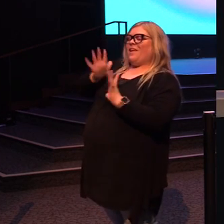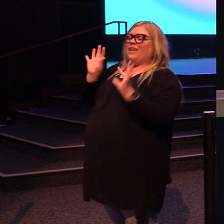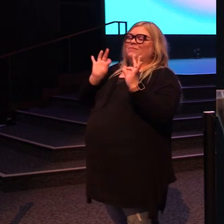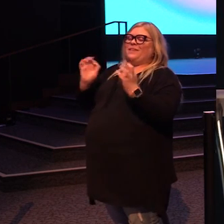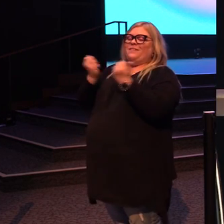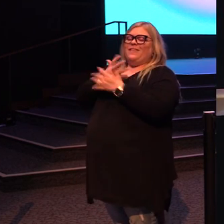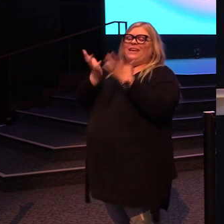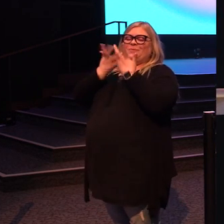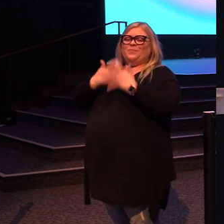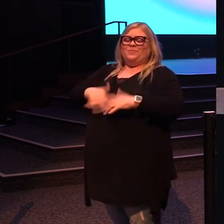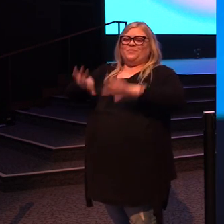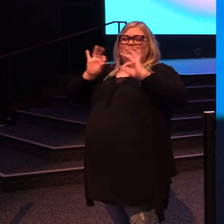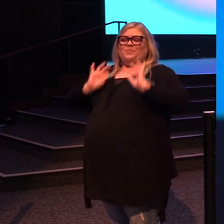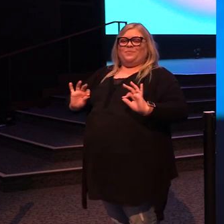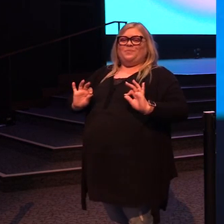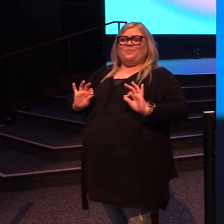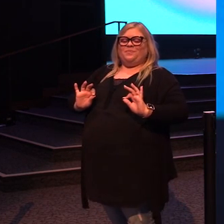together.